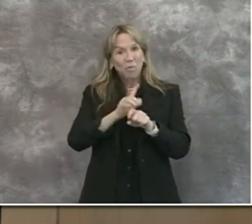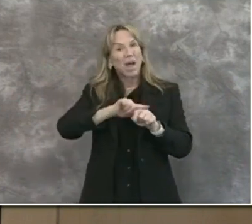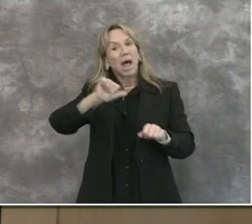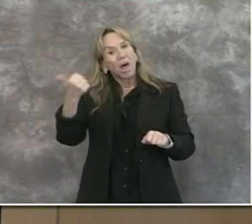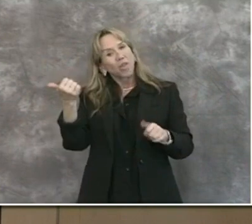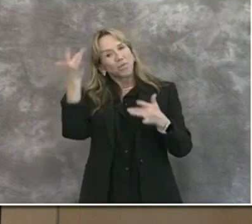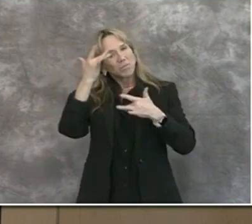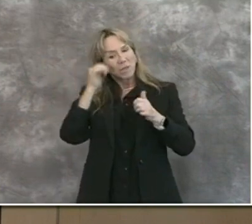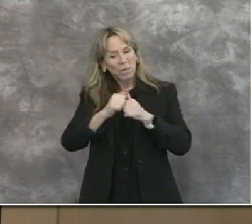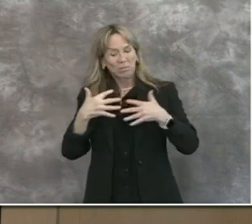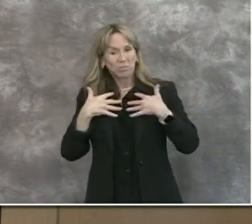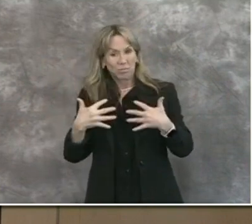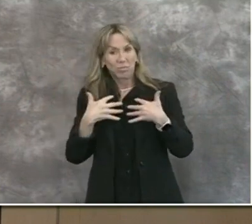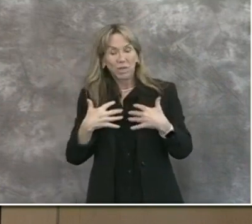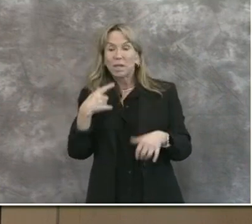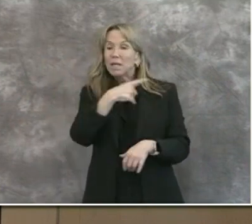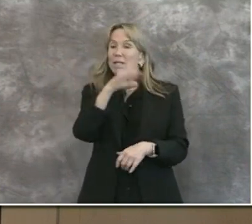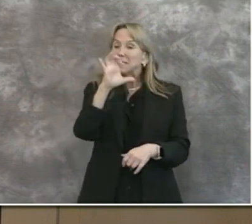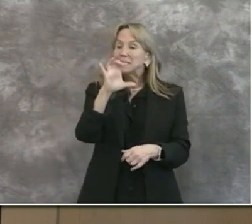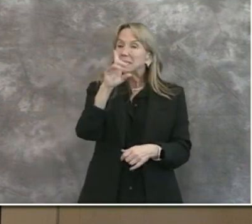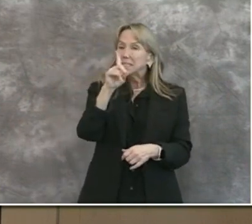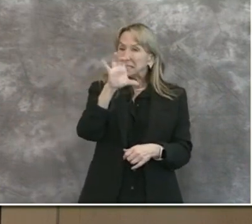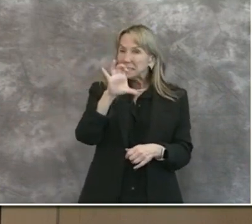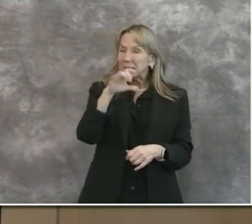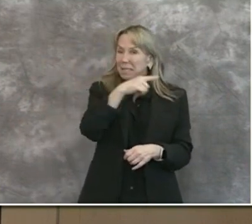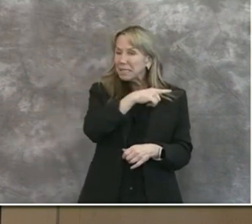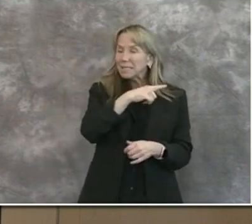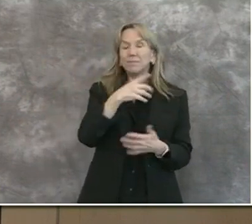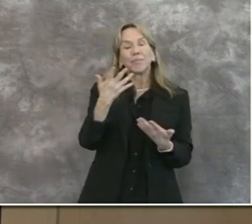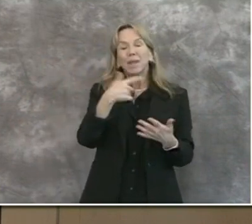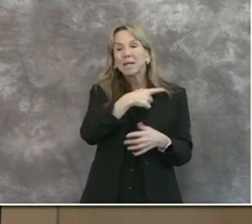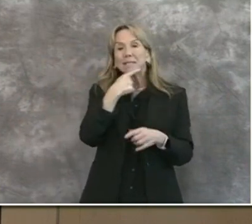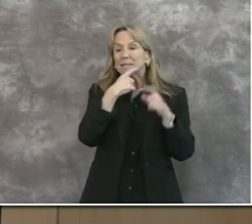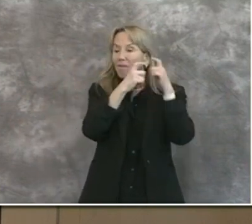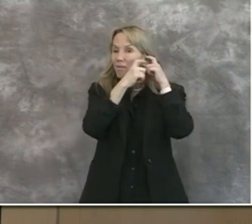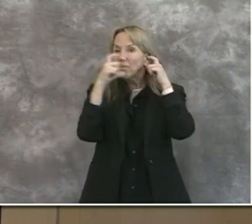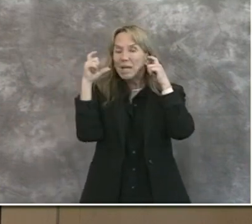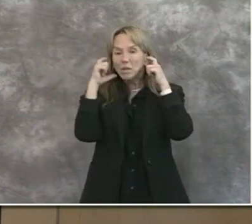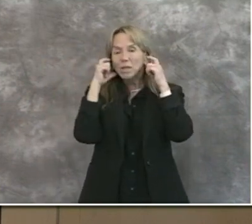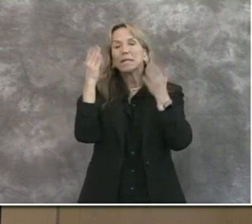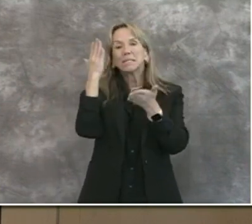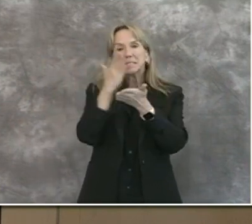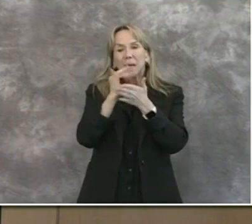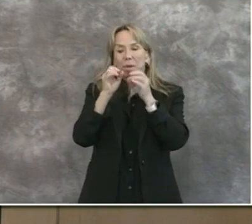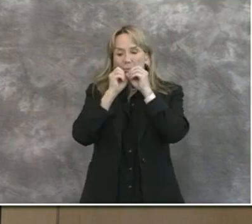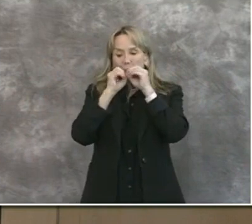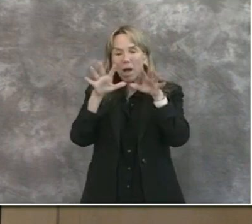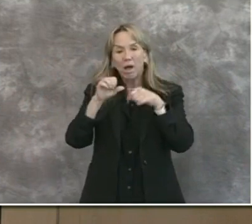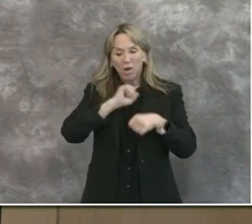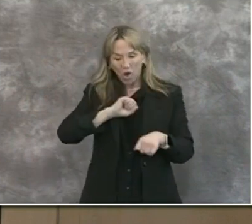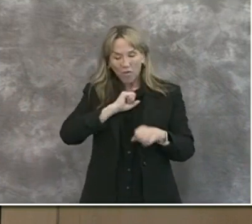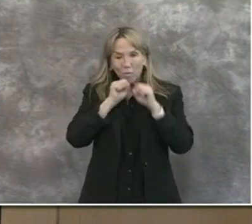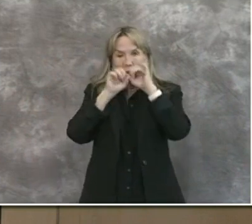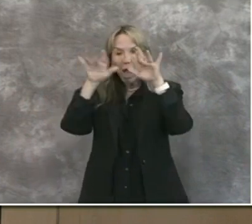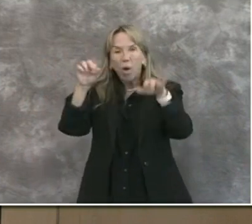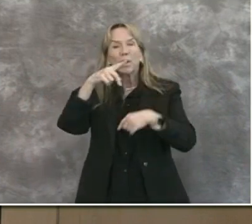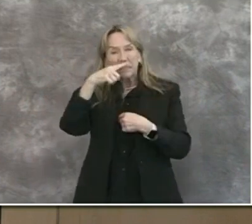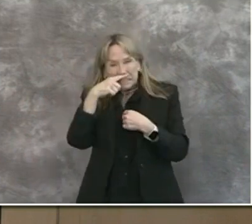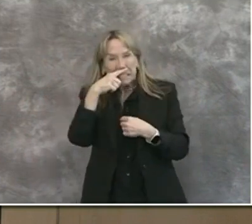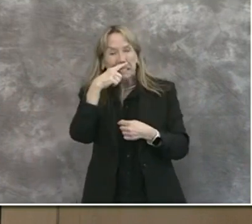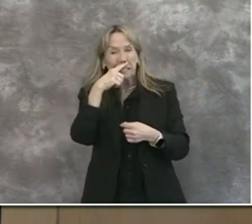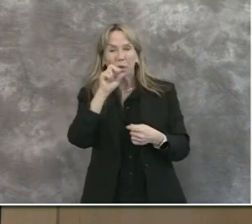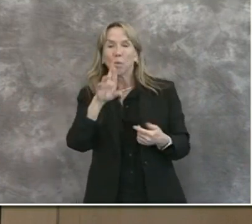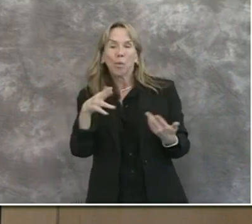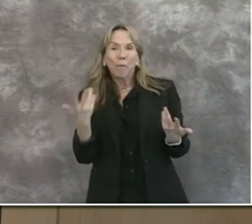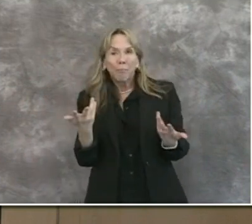According to the Centers for Disease Control and Prevention, face coverings disrupt the trajectory of a cough, sneeze, or